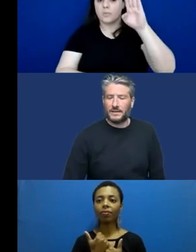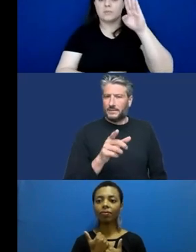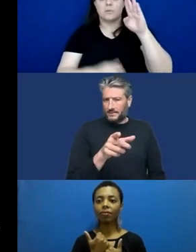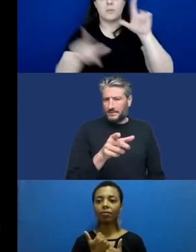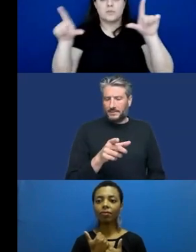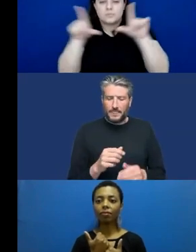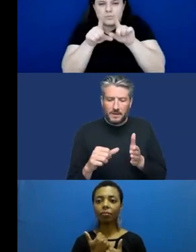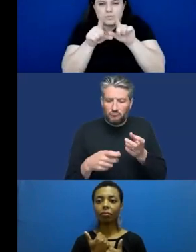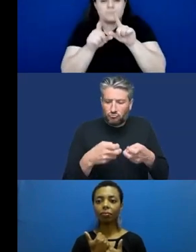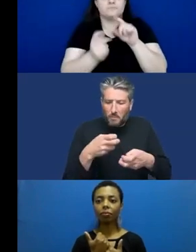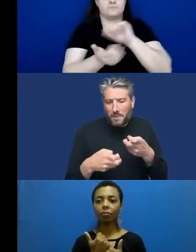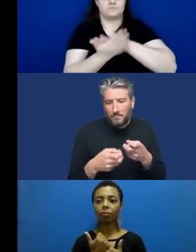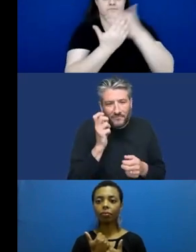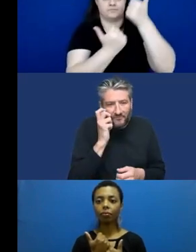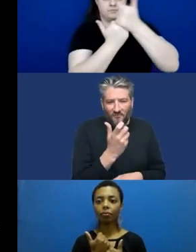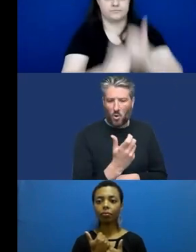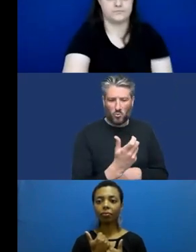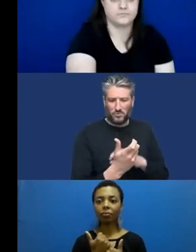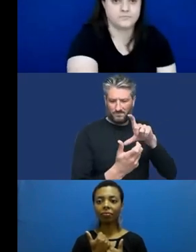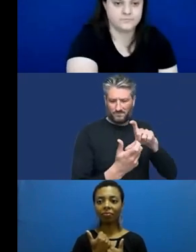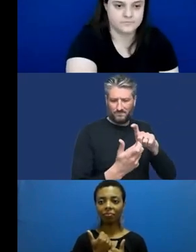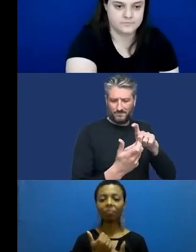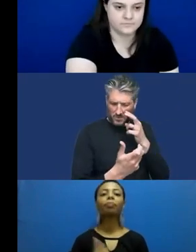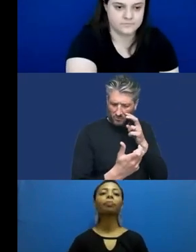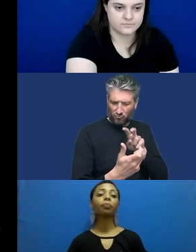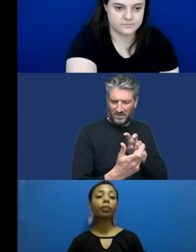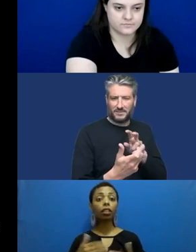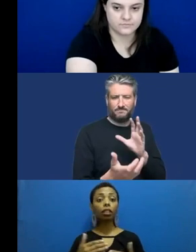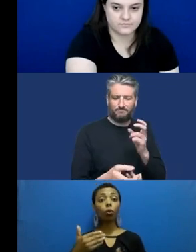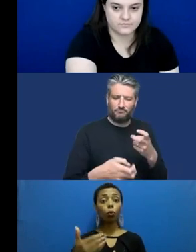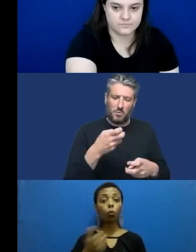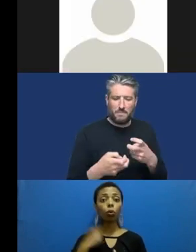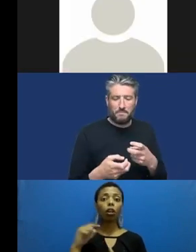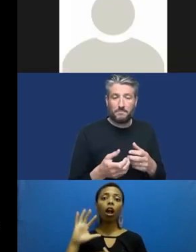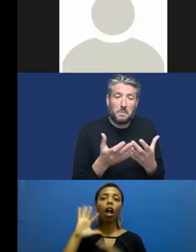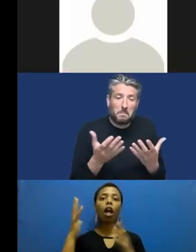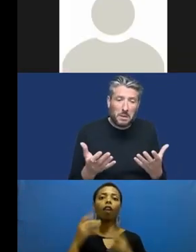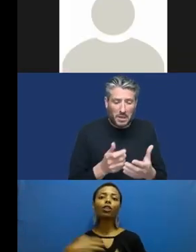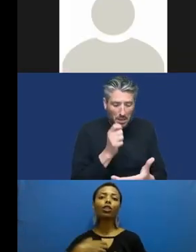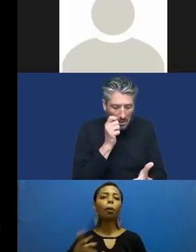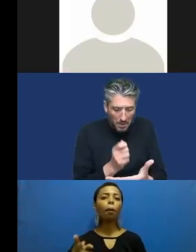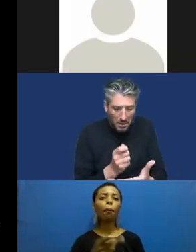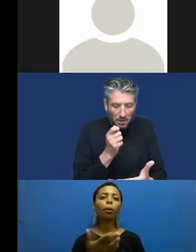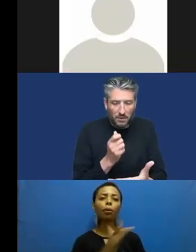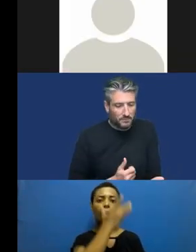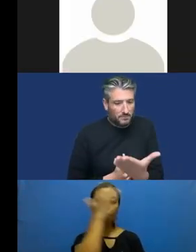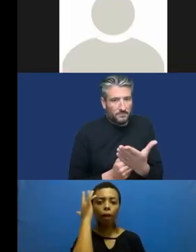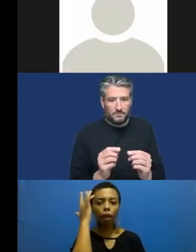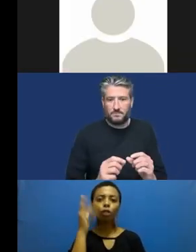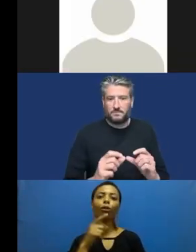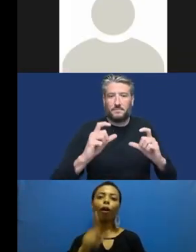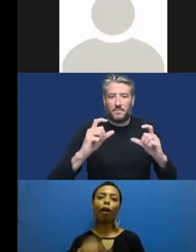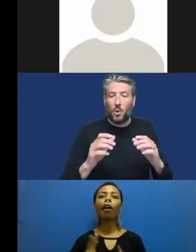Traditional solutions to low vision reading difficulties include magnification, tactile displays, and text-to-speech.